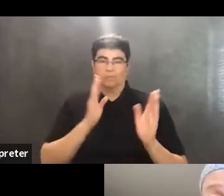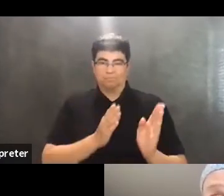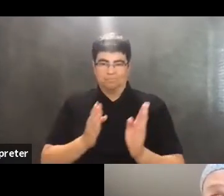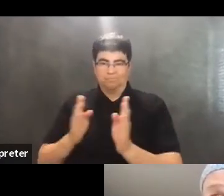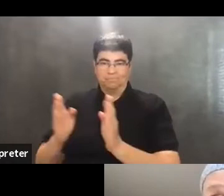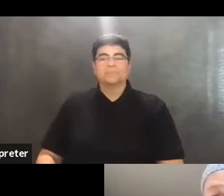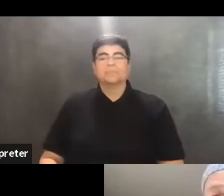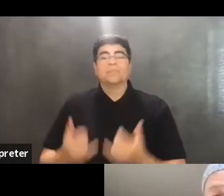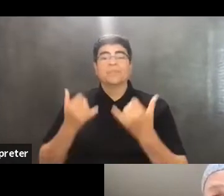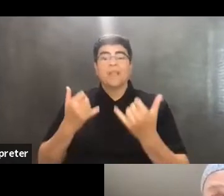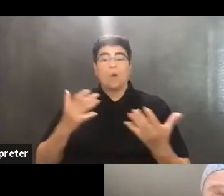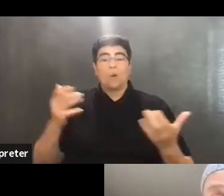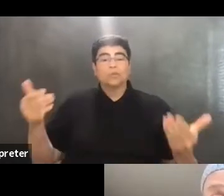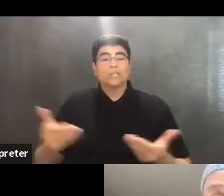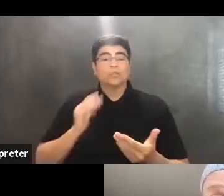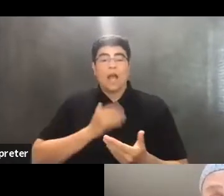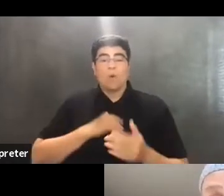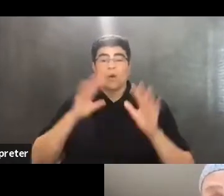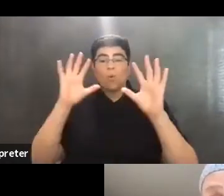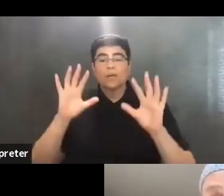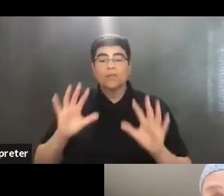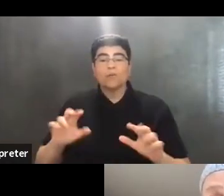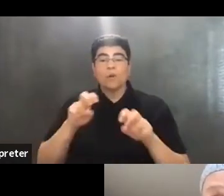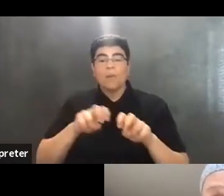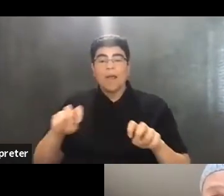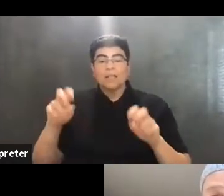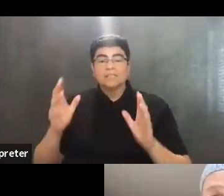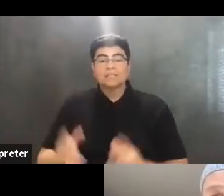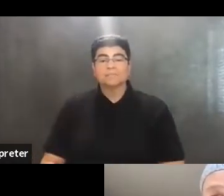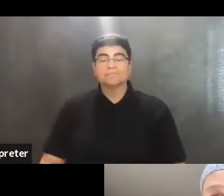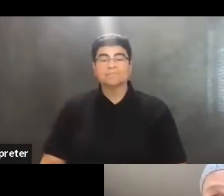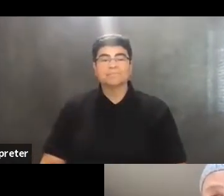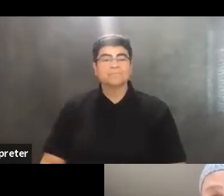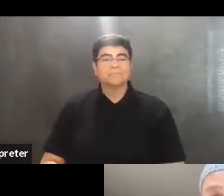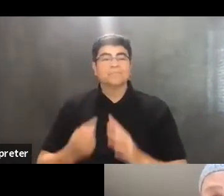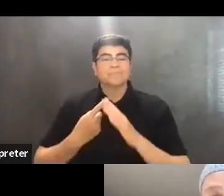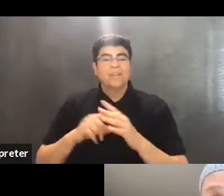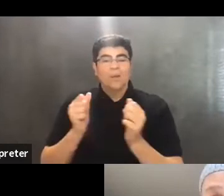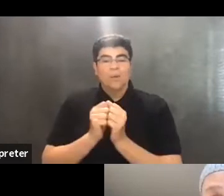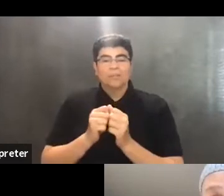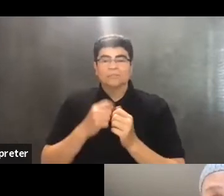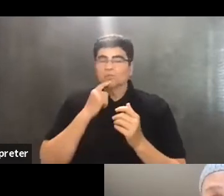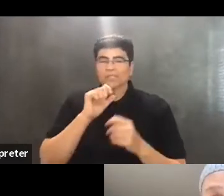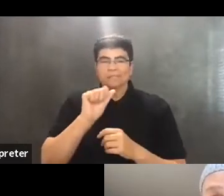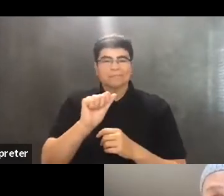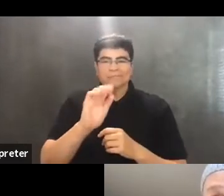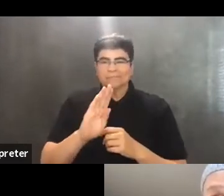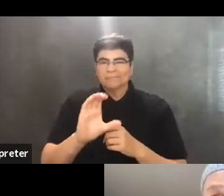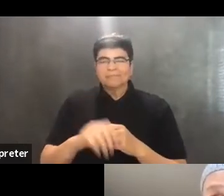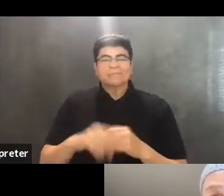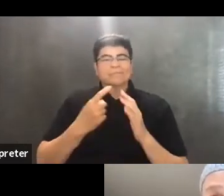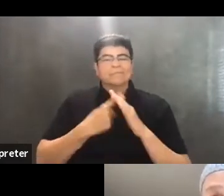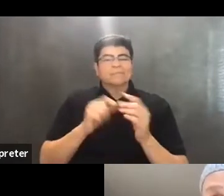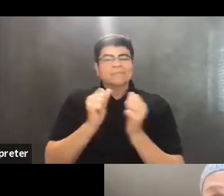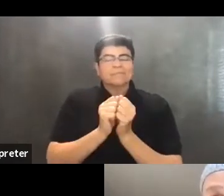me introduce our wonderful panelists. I'll begin with, we're going to just go alphabetically here. So I'll begin with